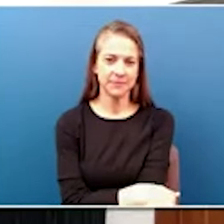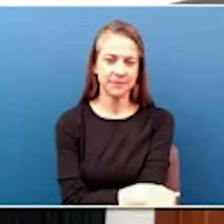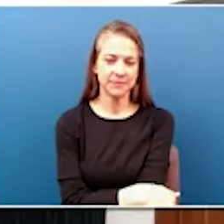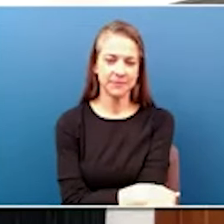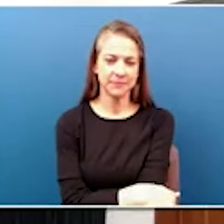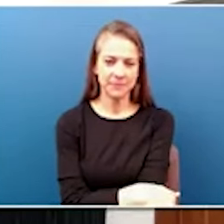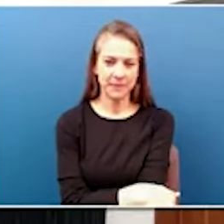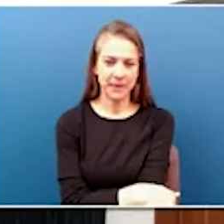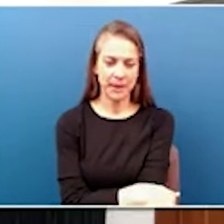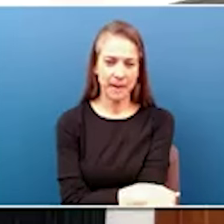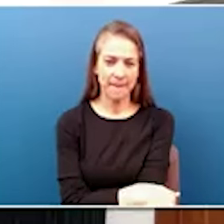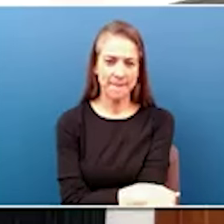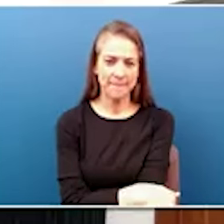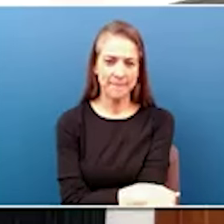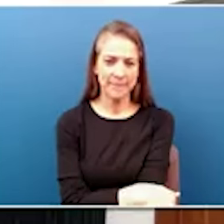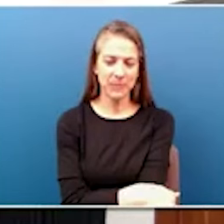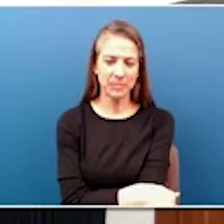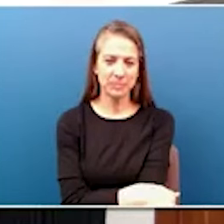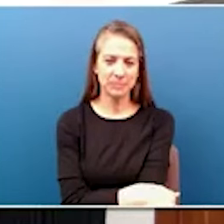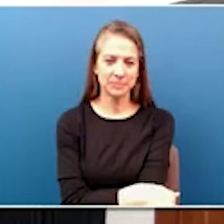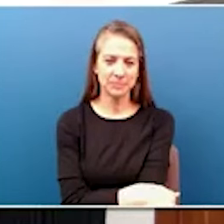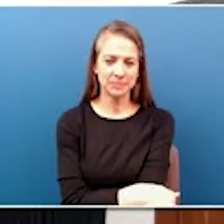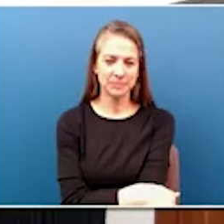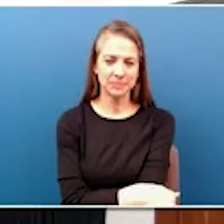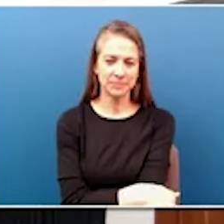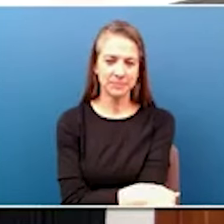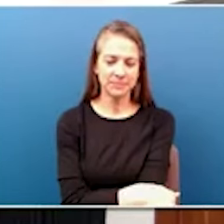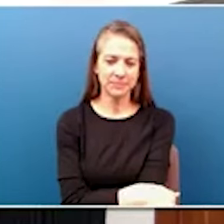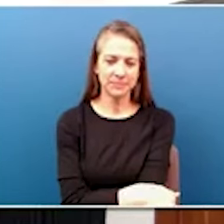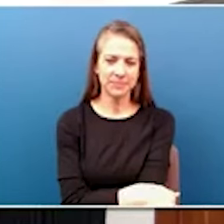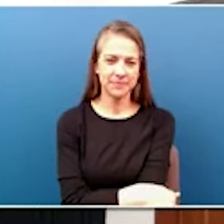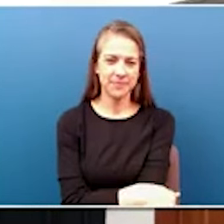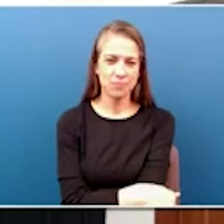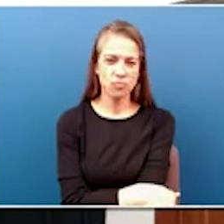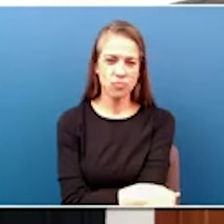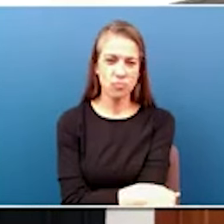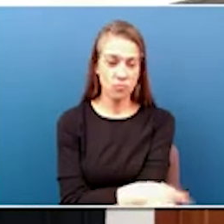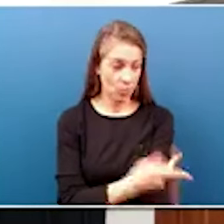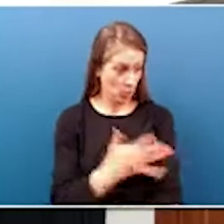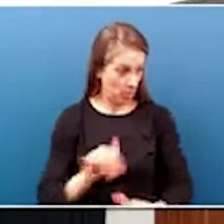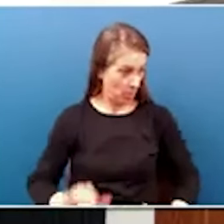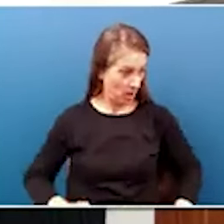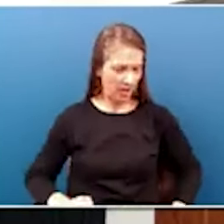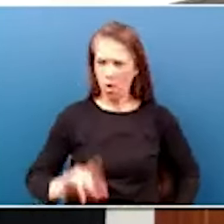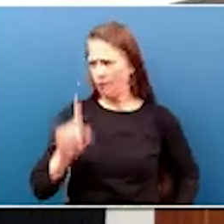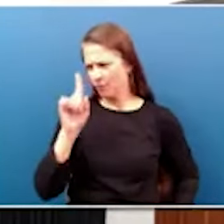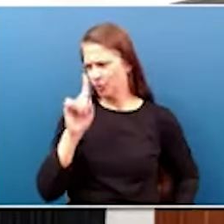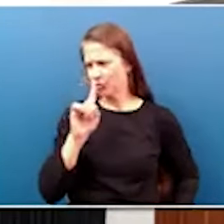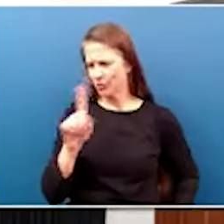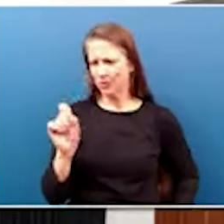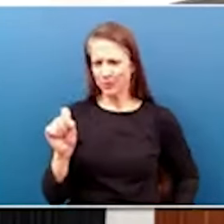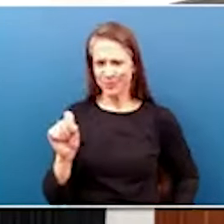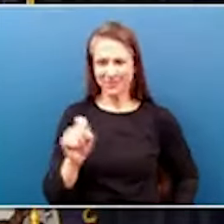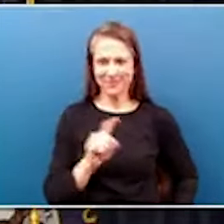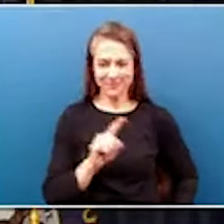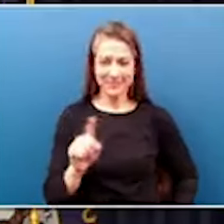Did you get it, Bob? All right. So you want to brag about your project? absolutely. Well, first of I want to thank you, Governor, for